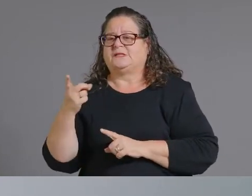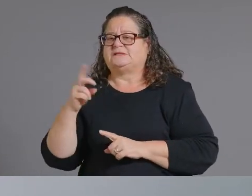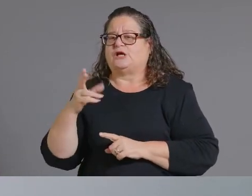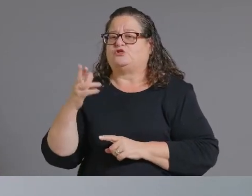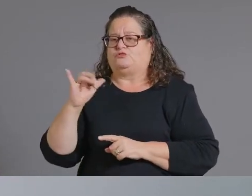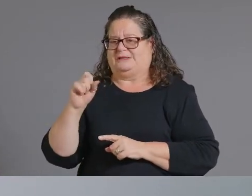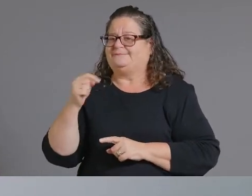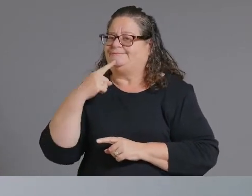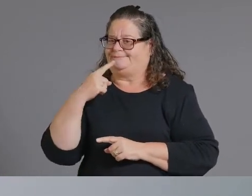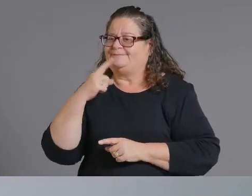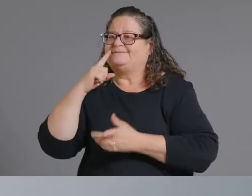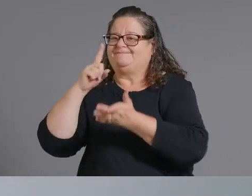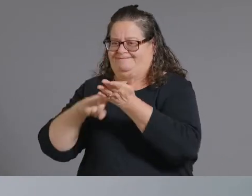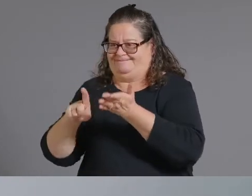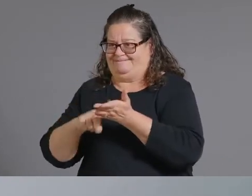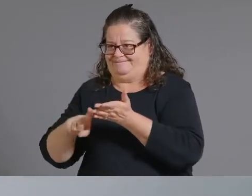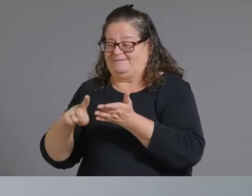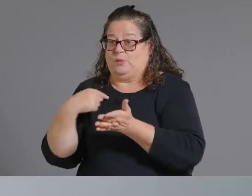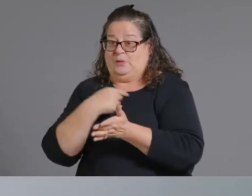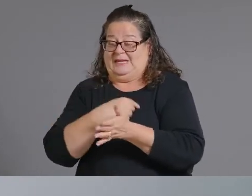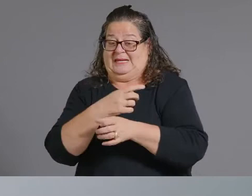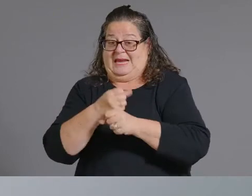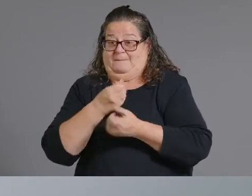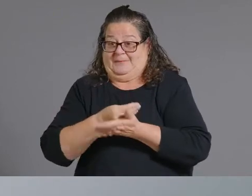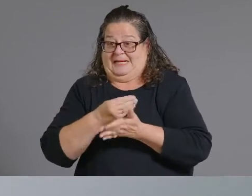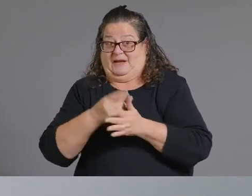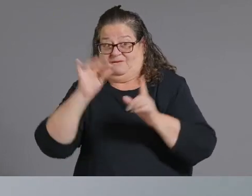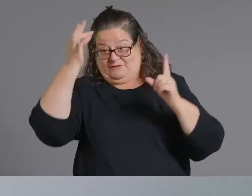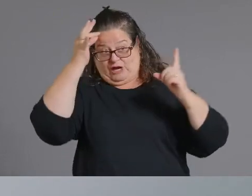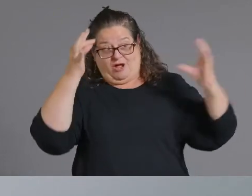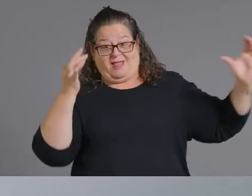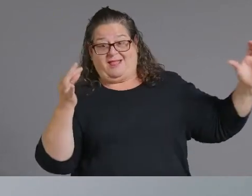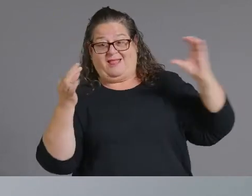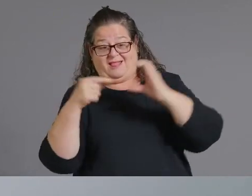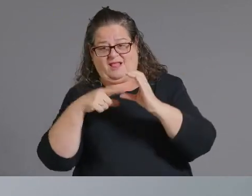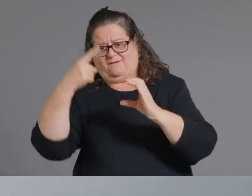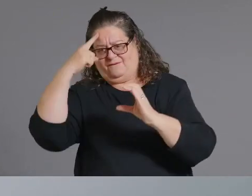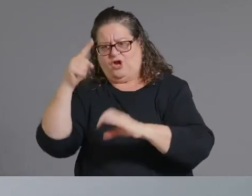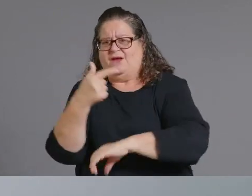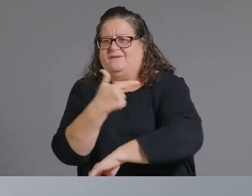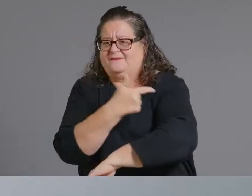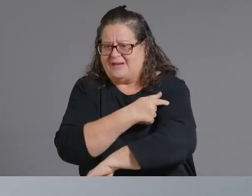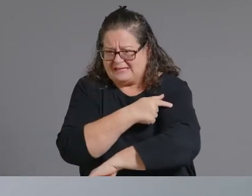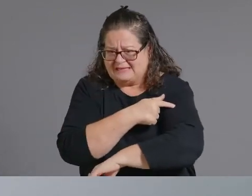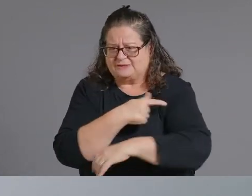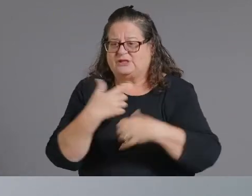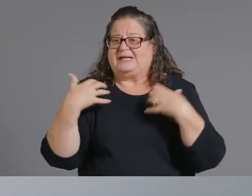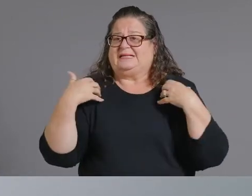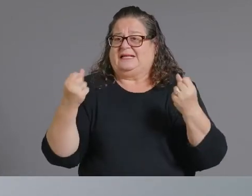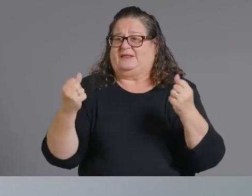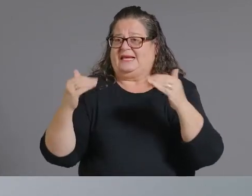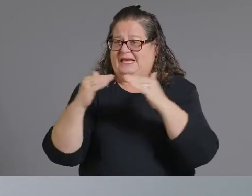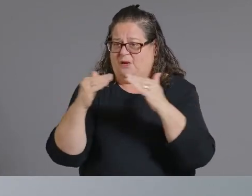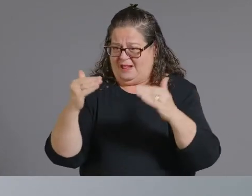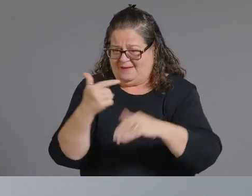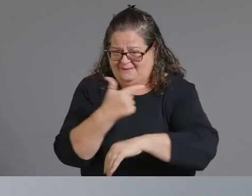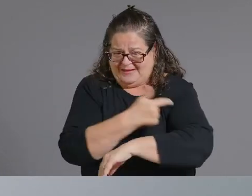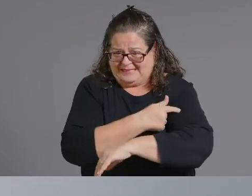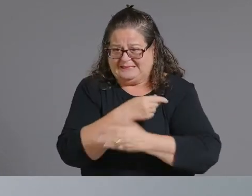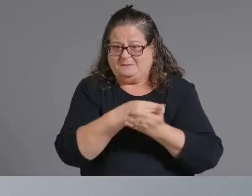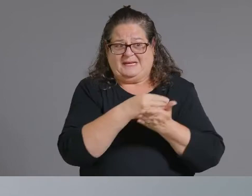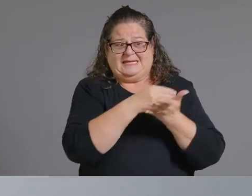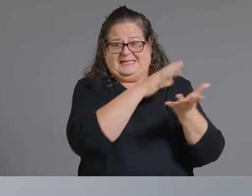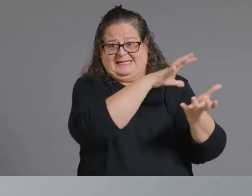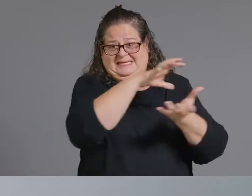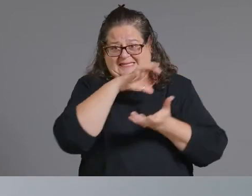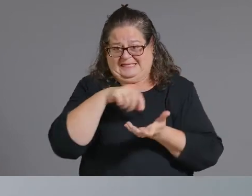vaccination with health equity of vaccination and those types of things we could use some of that funding for potential incentives but